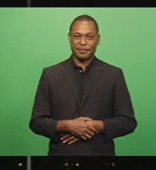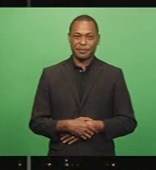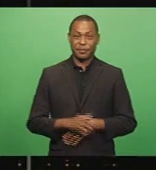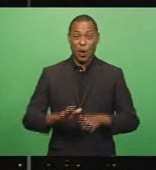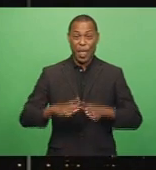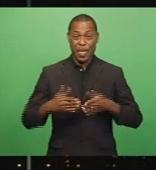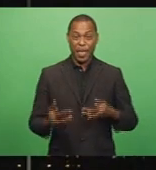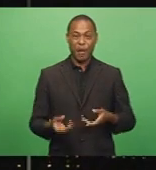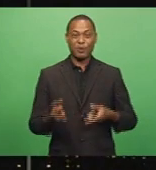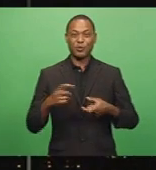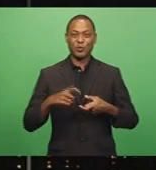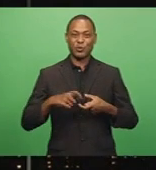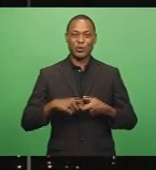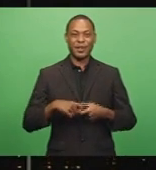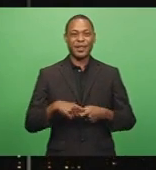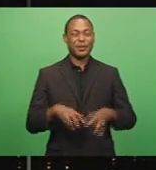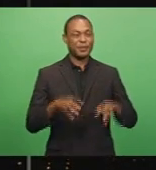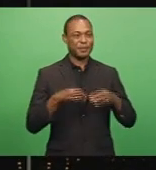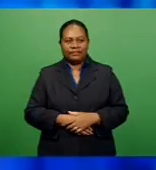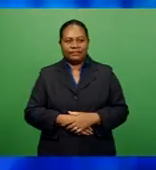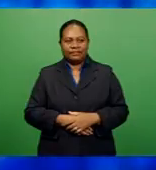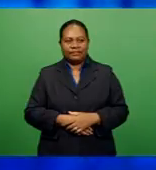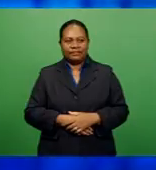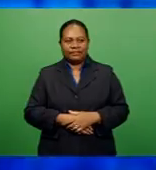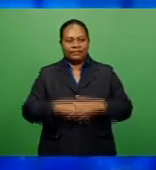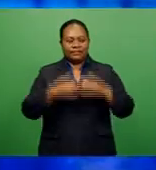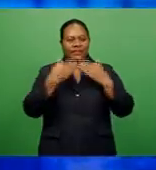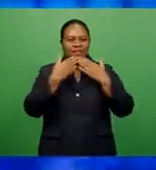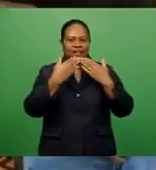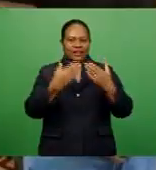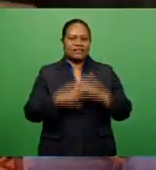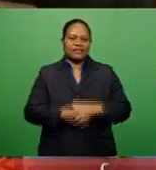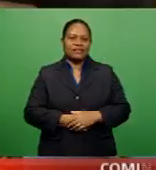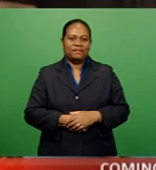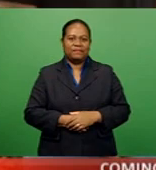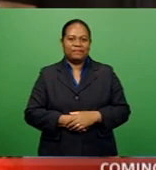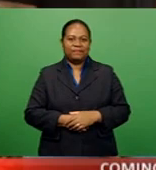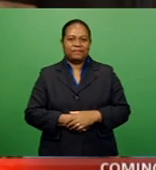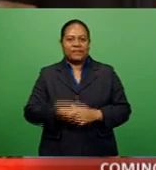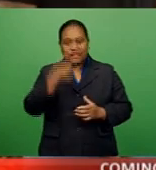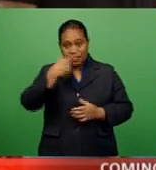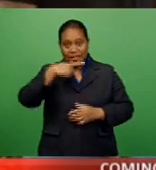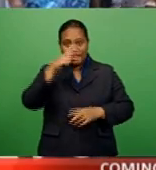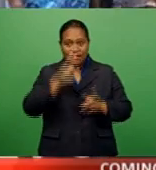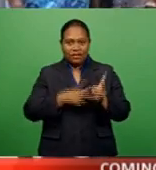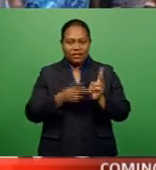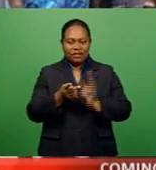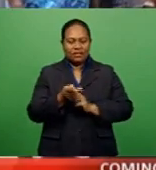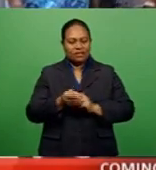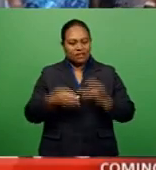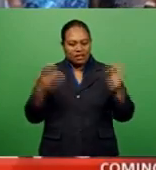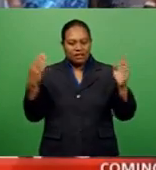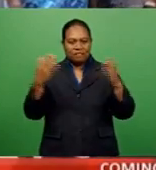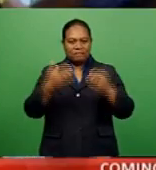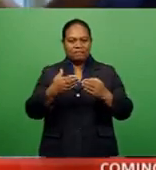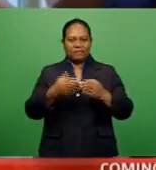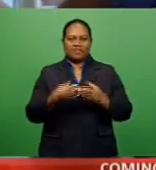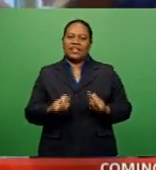now join Kelly with business. Thanks. Coming up. Kendawu Villages go cashless.